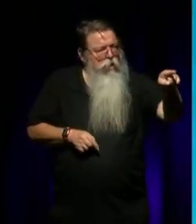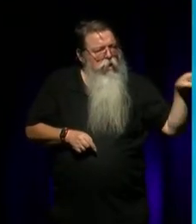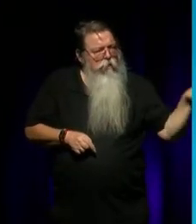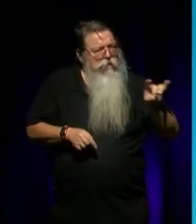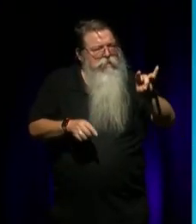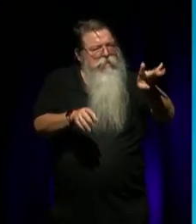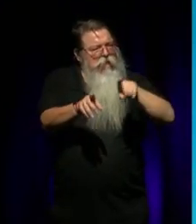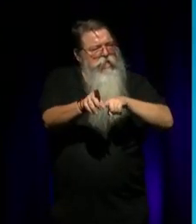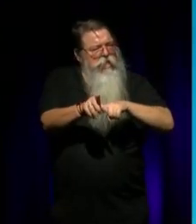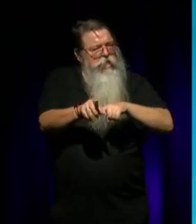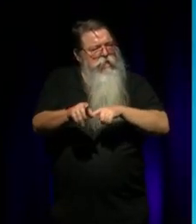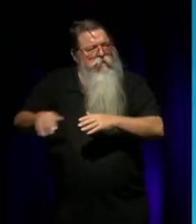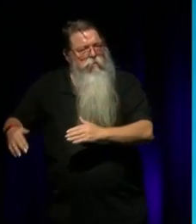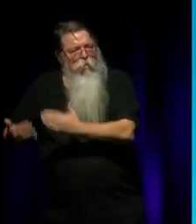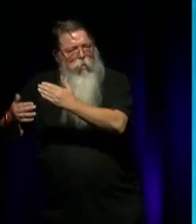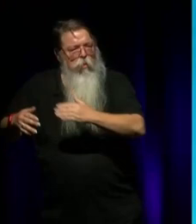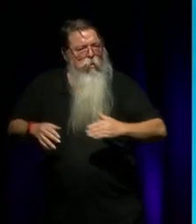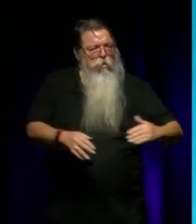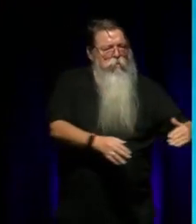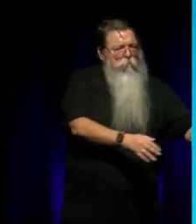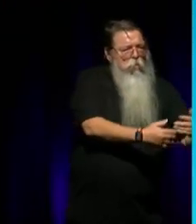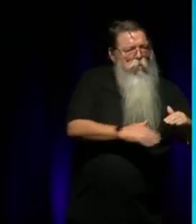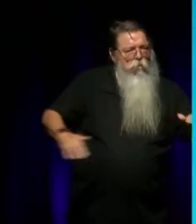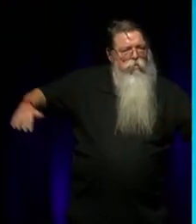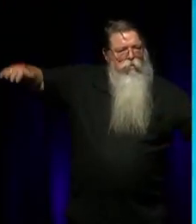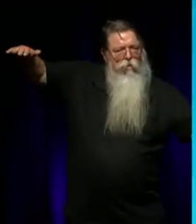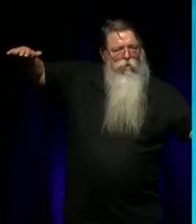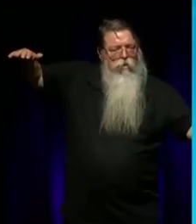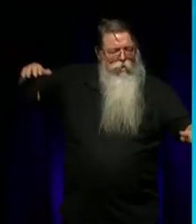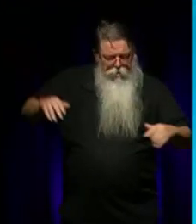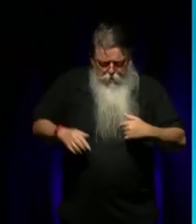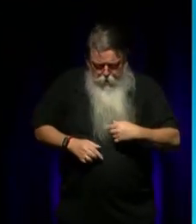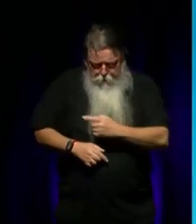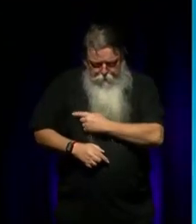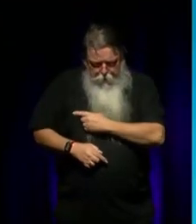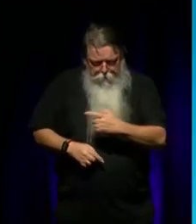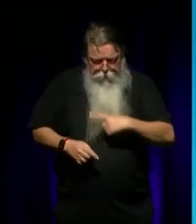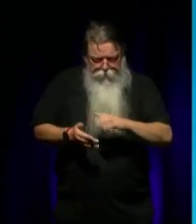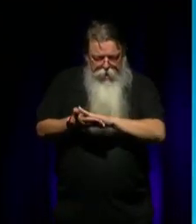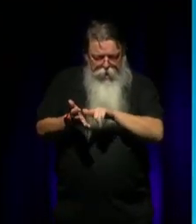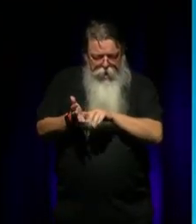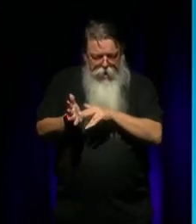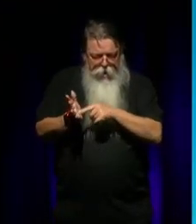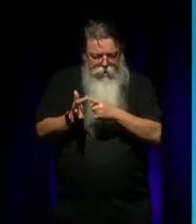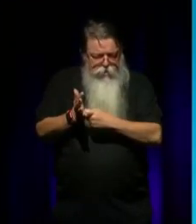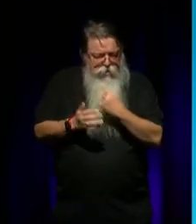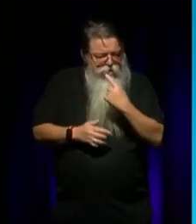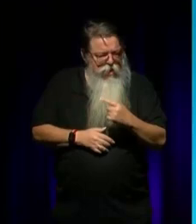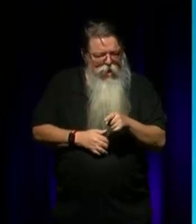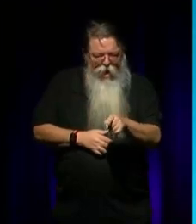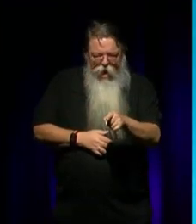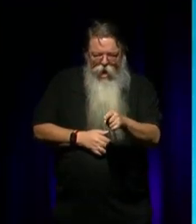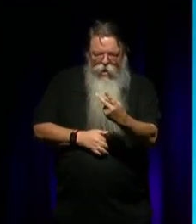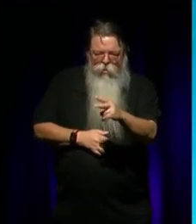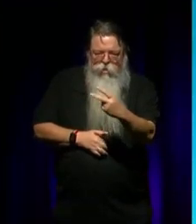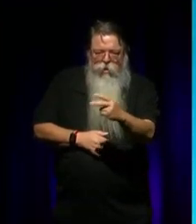apart. Ten years apart, yeah. Because I got scared because Hunter said, oh, you're going to be 60 in 2025.